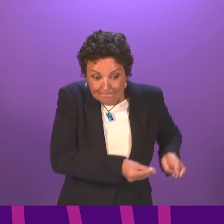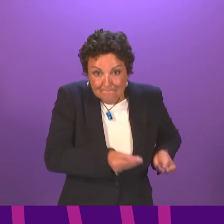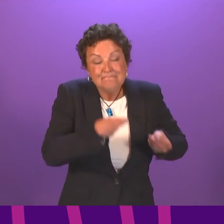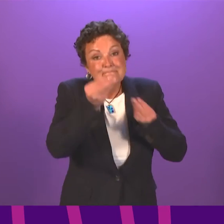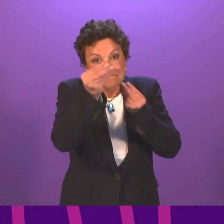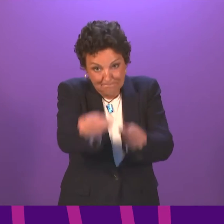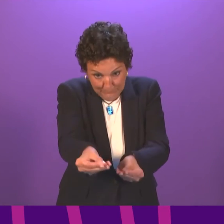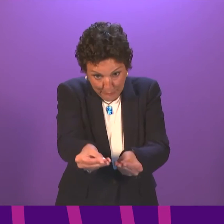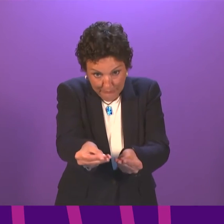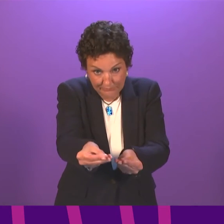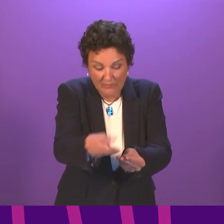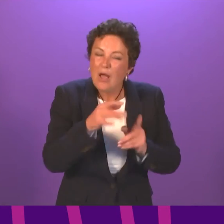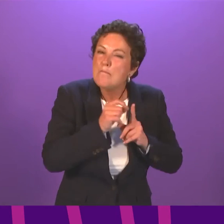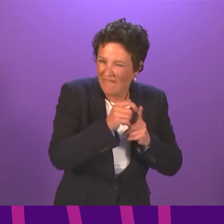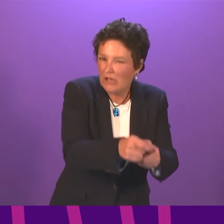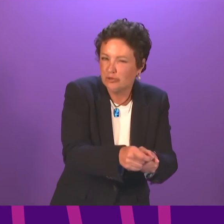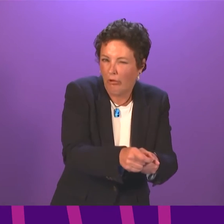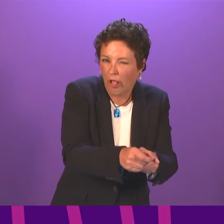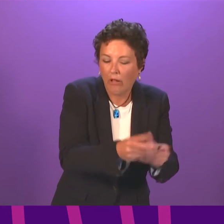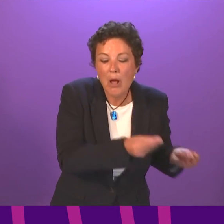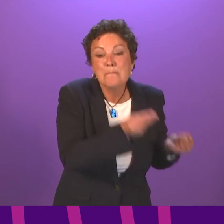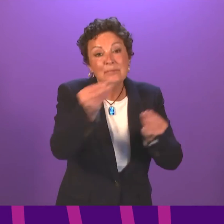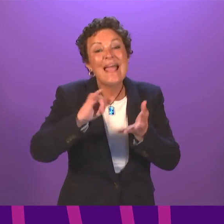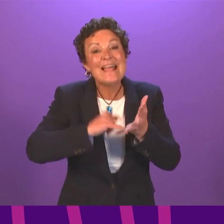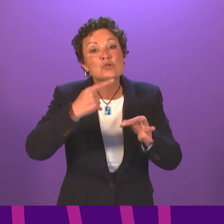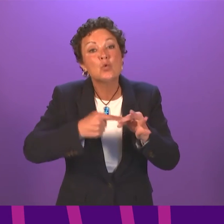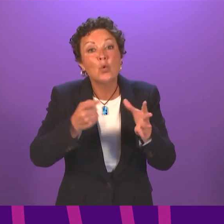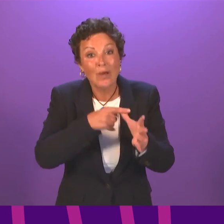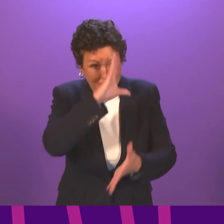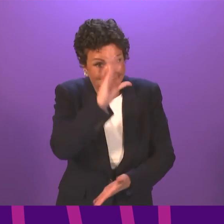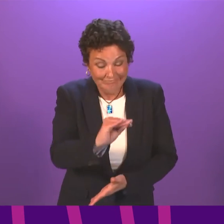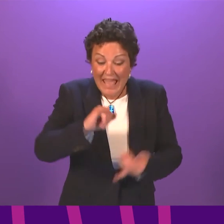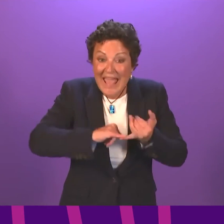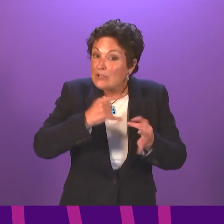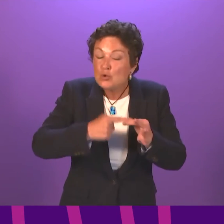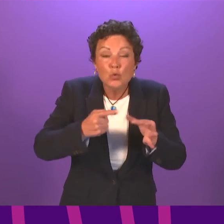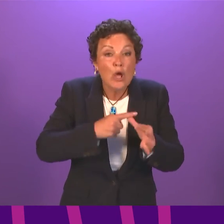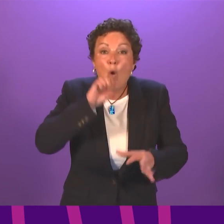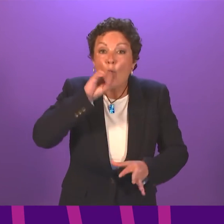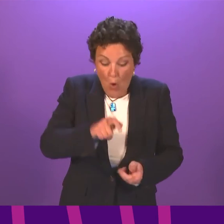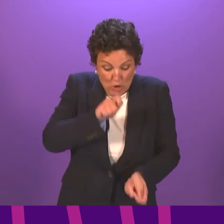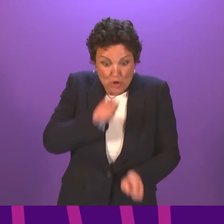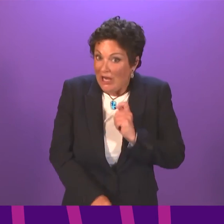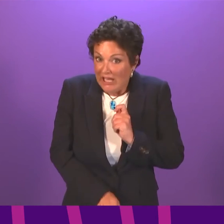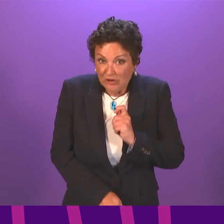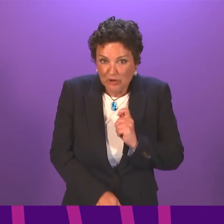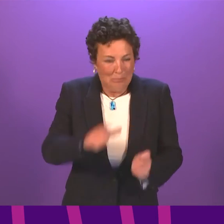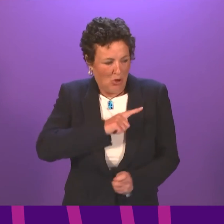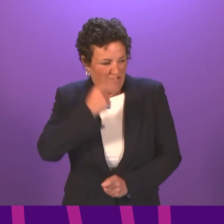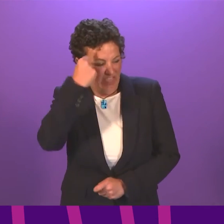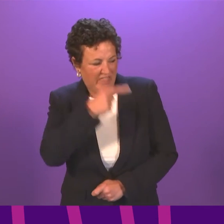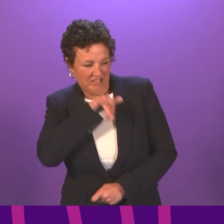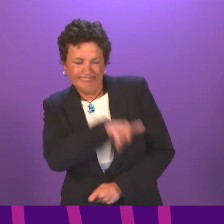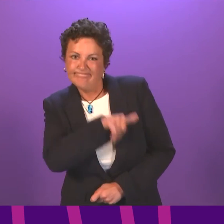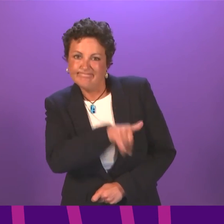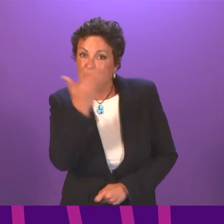process before that. When the provisional grades are then submitted to the SQE, they will not be changed because of a school's past performance.